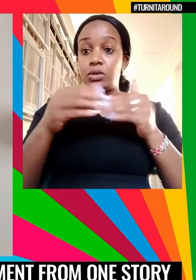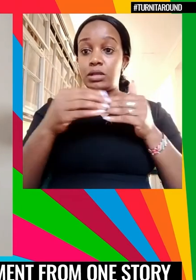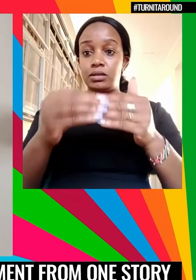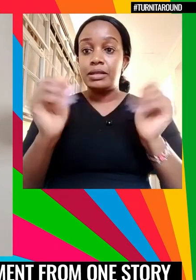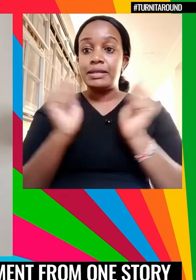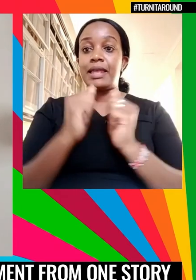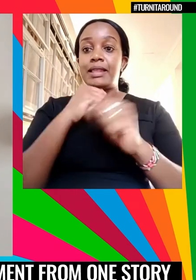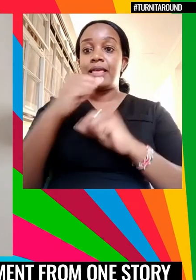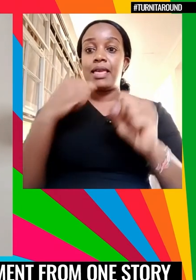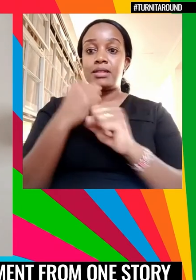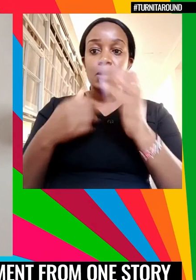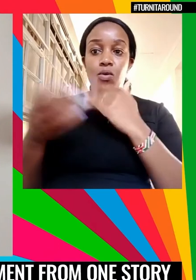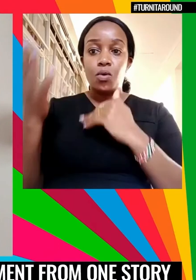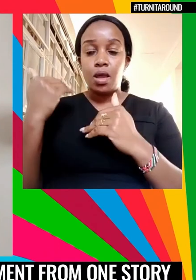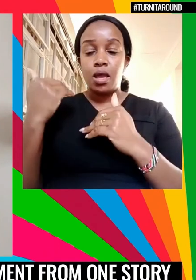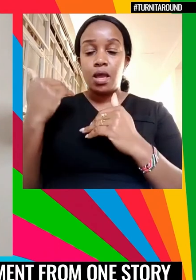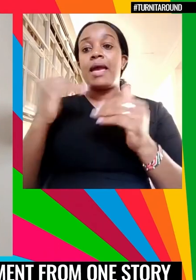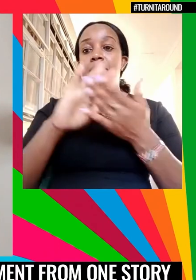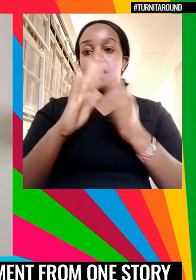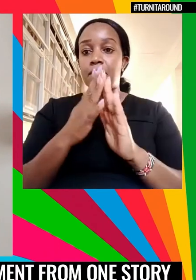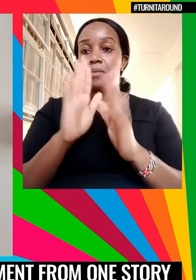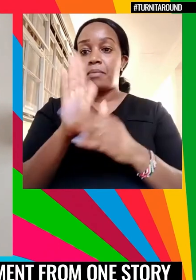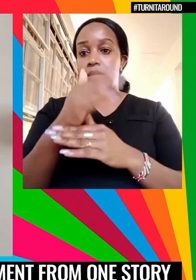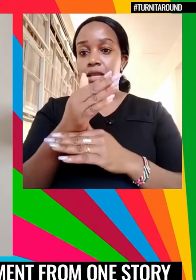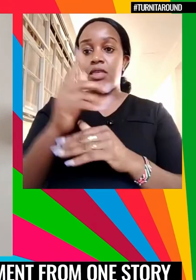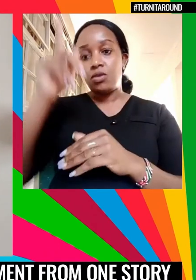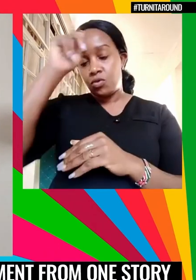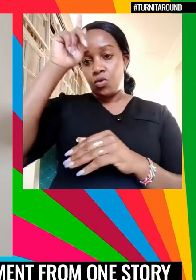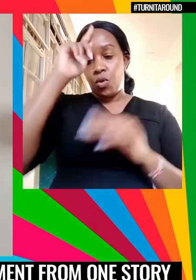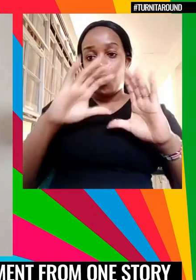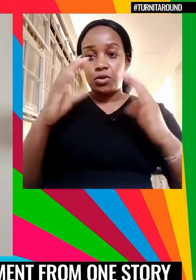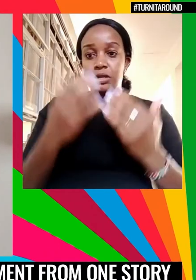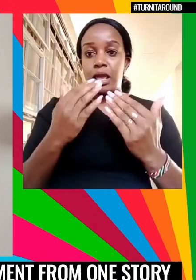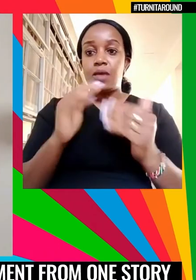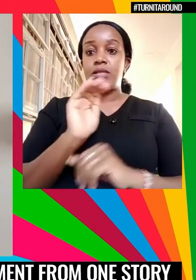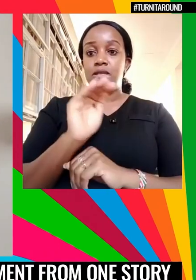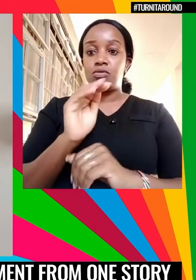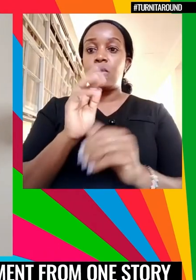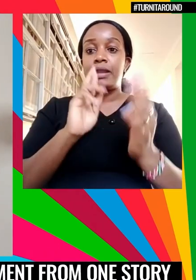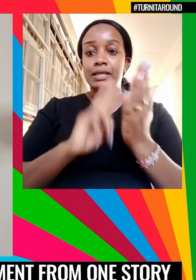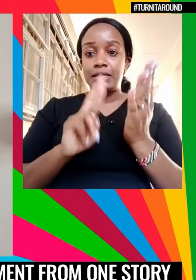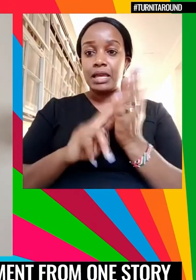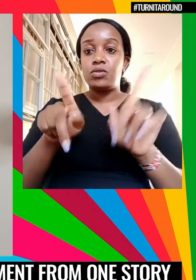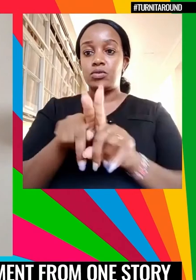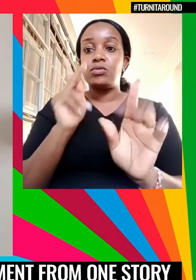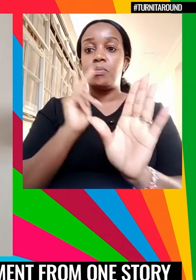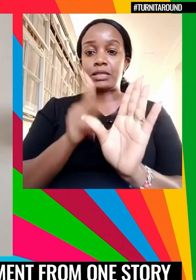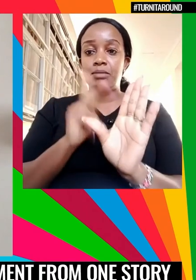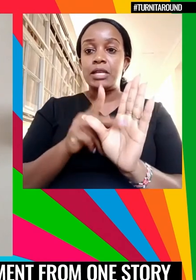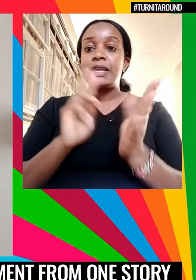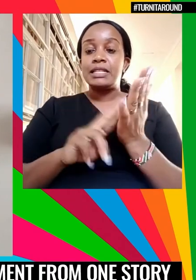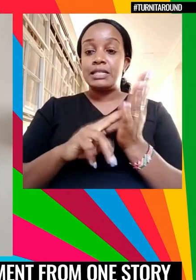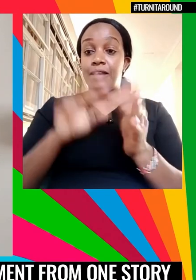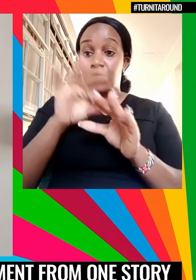serving in a rural community and was enrolled to participate in registering qualified voters for the election. I was